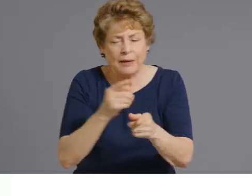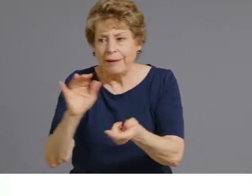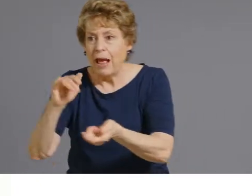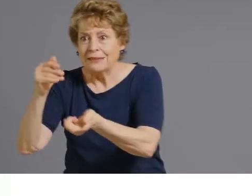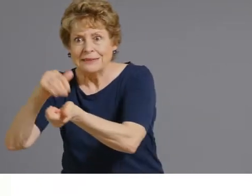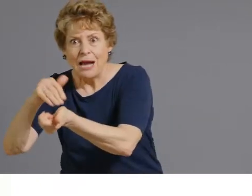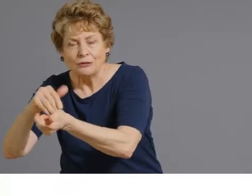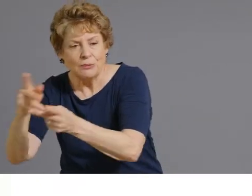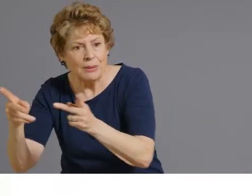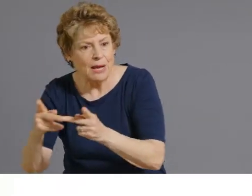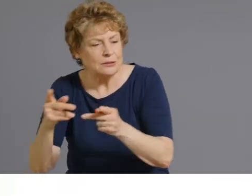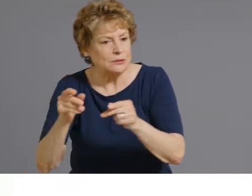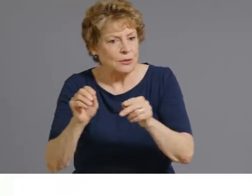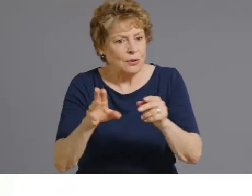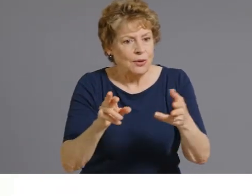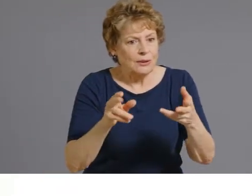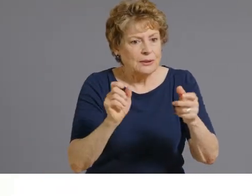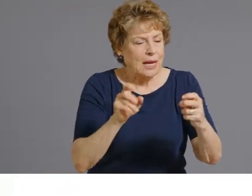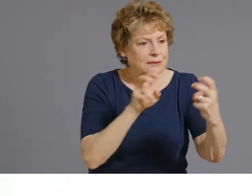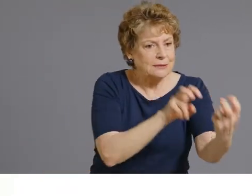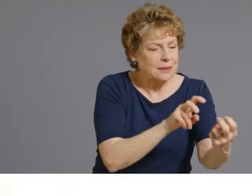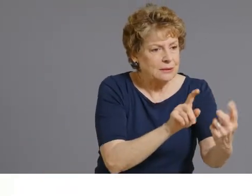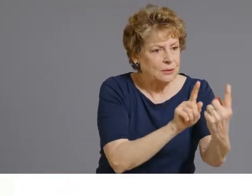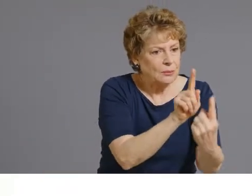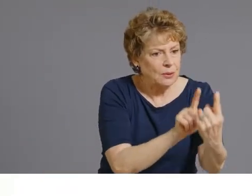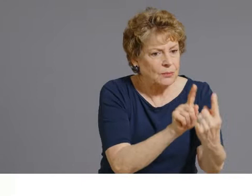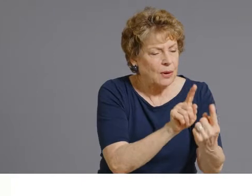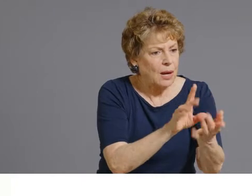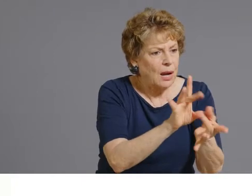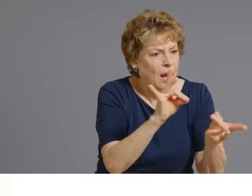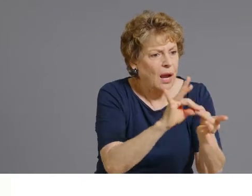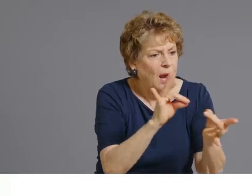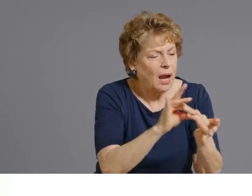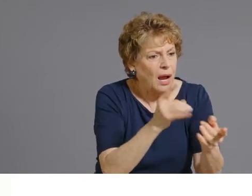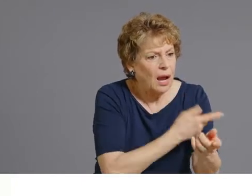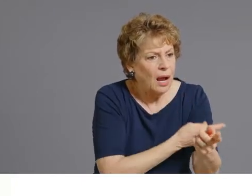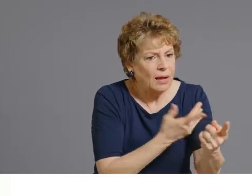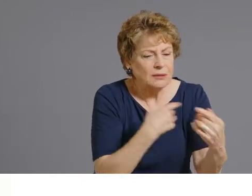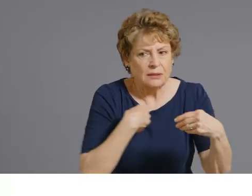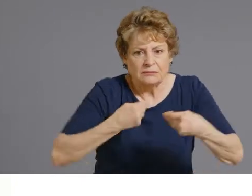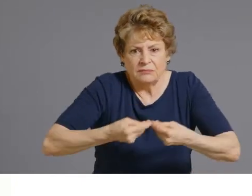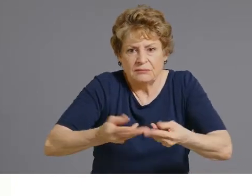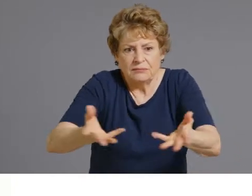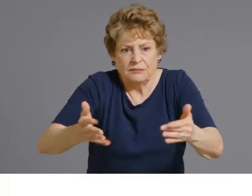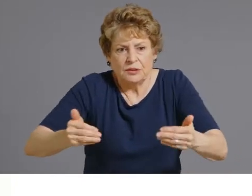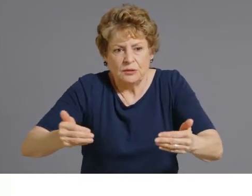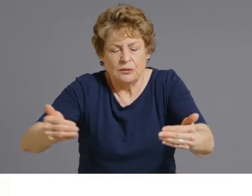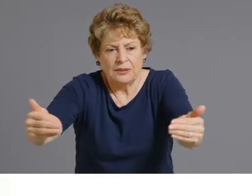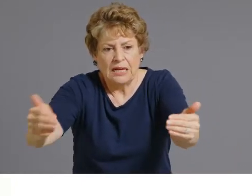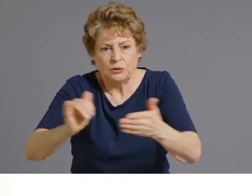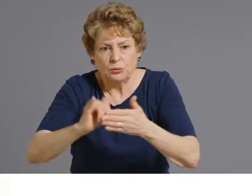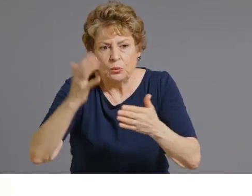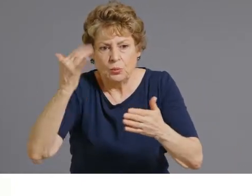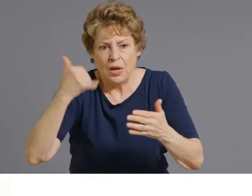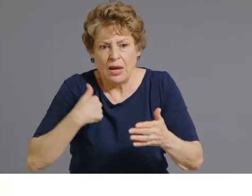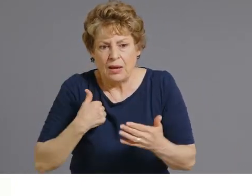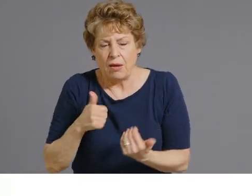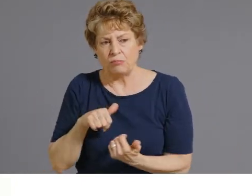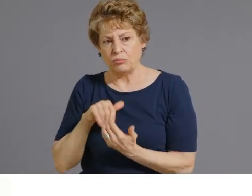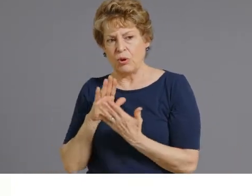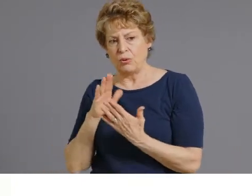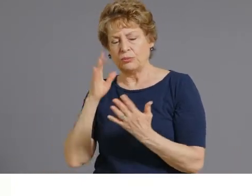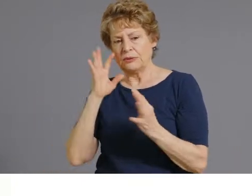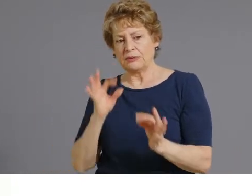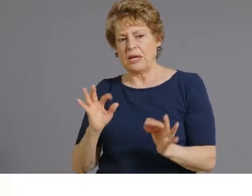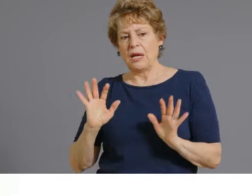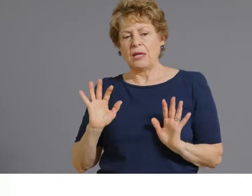a health care provider that they trust. We know that that is one of one of the ways that we've been told that